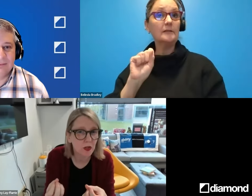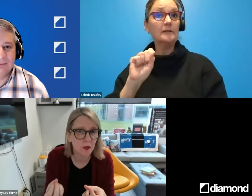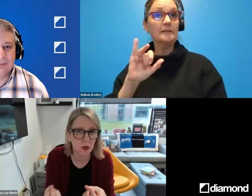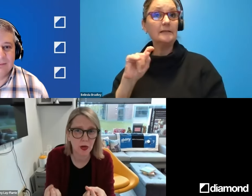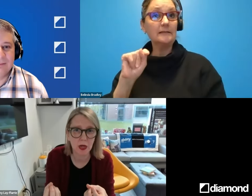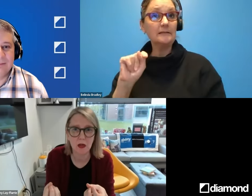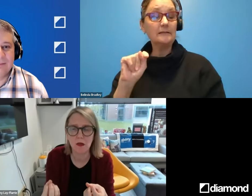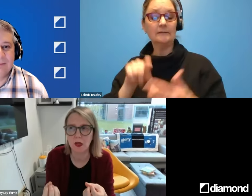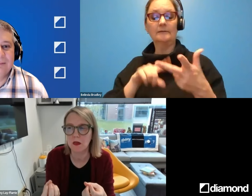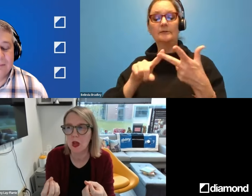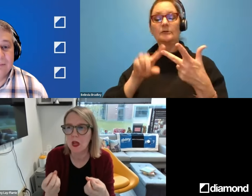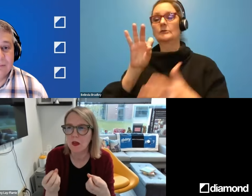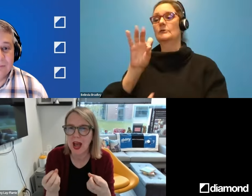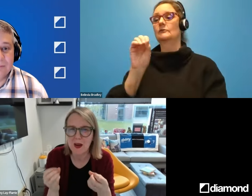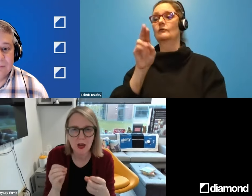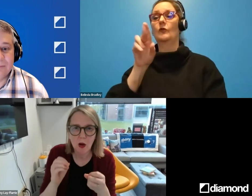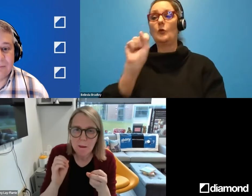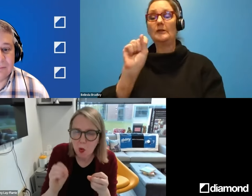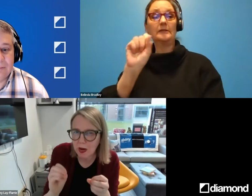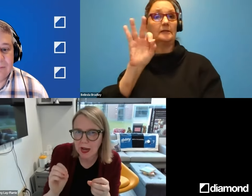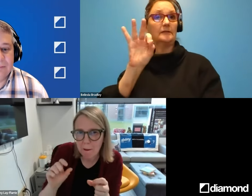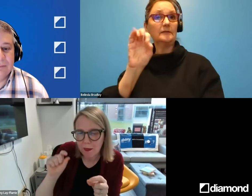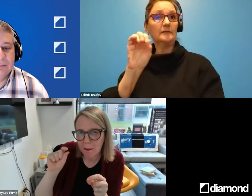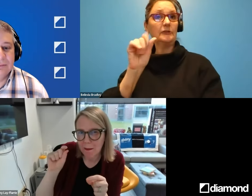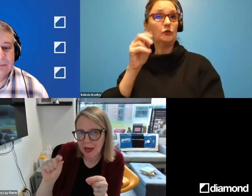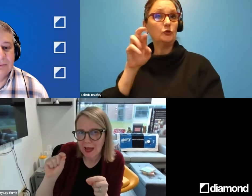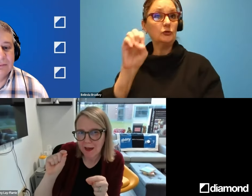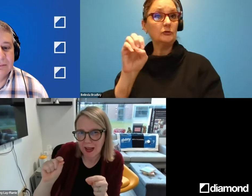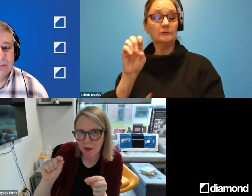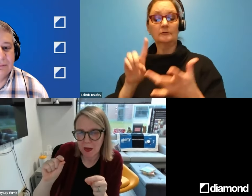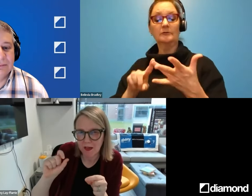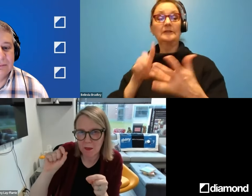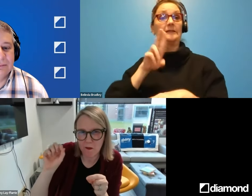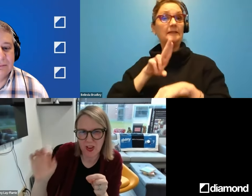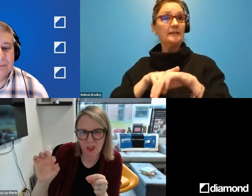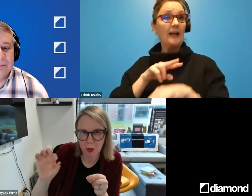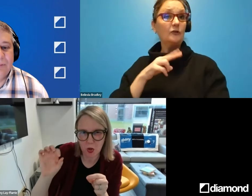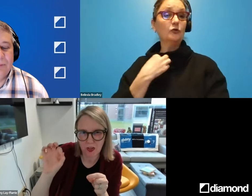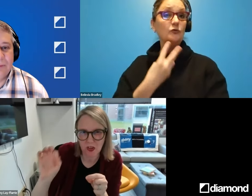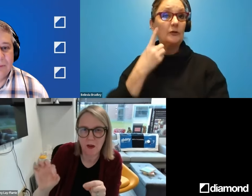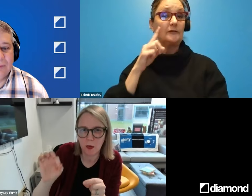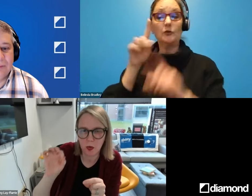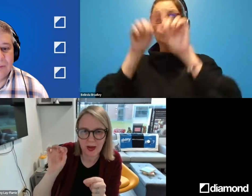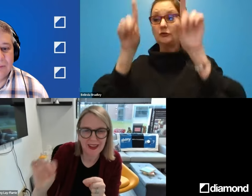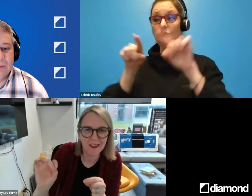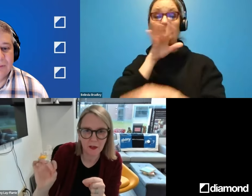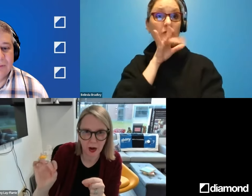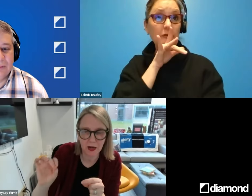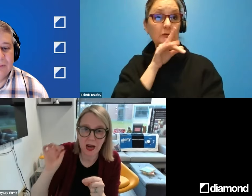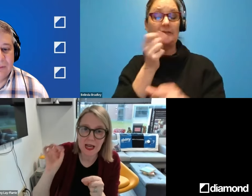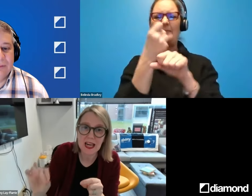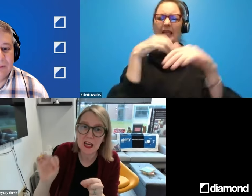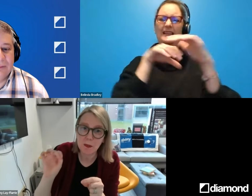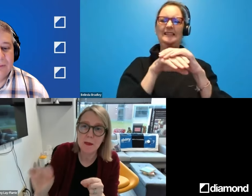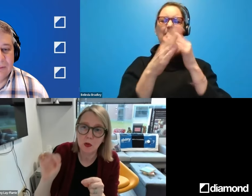natural voices for screen reader users. And, and importantly, making accessibility more visible, discoverable, easy to